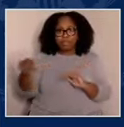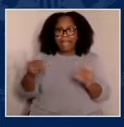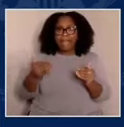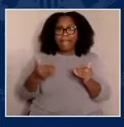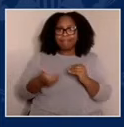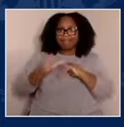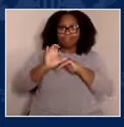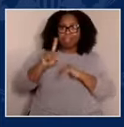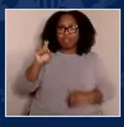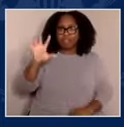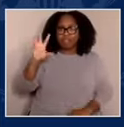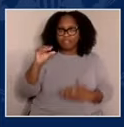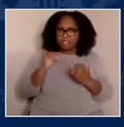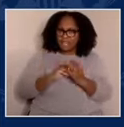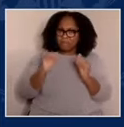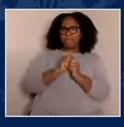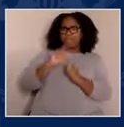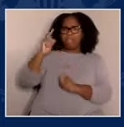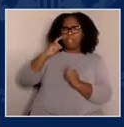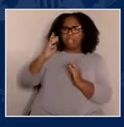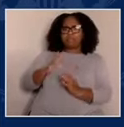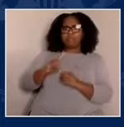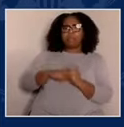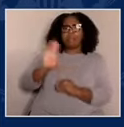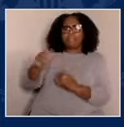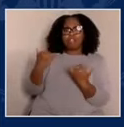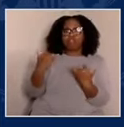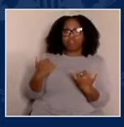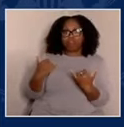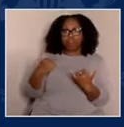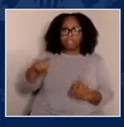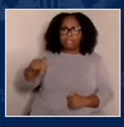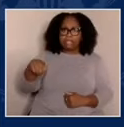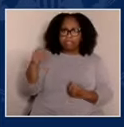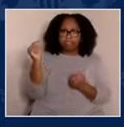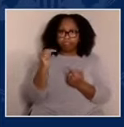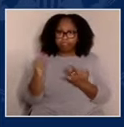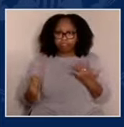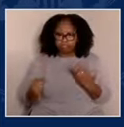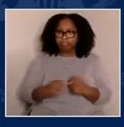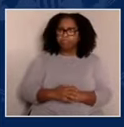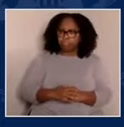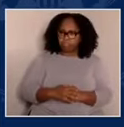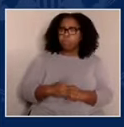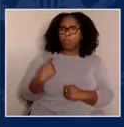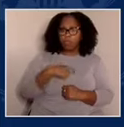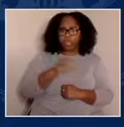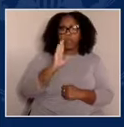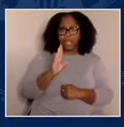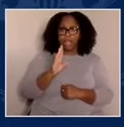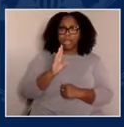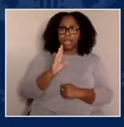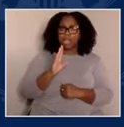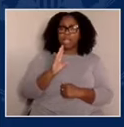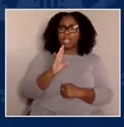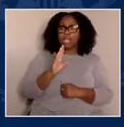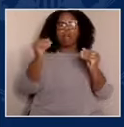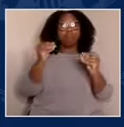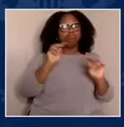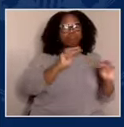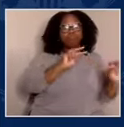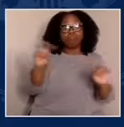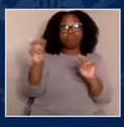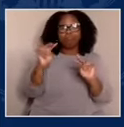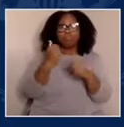And so it's real. We're going to enforce the, excuse me, employ the